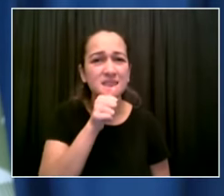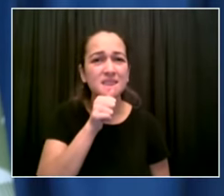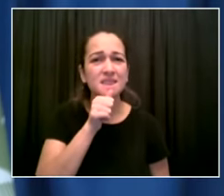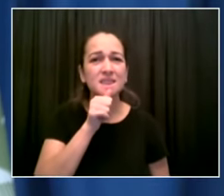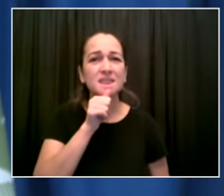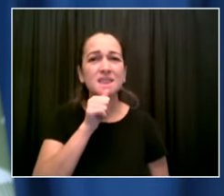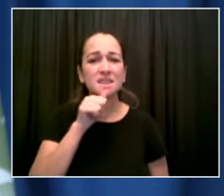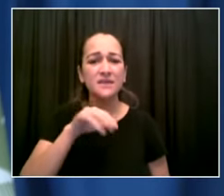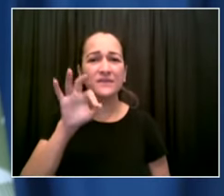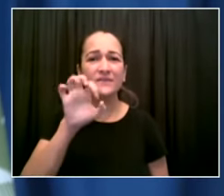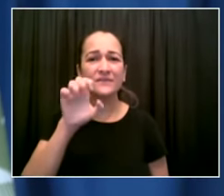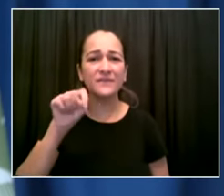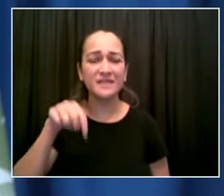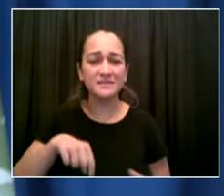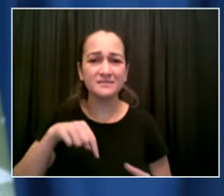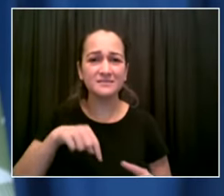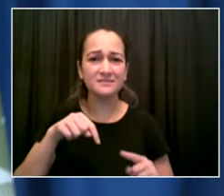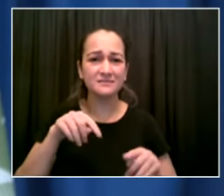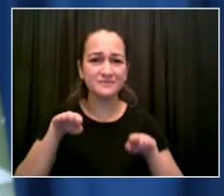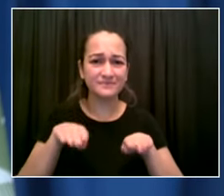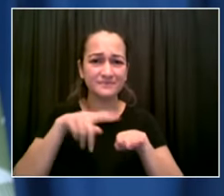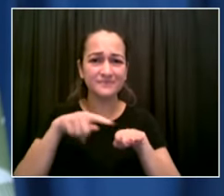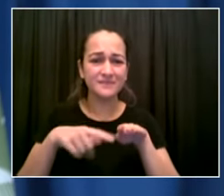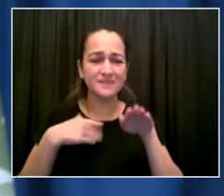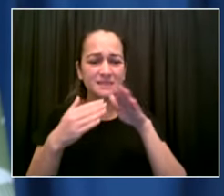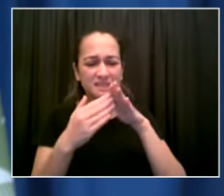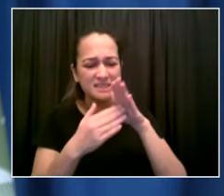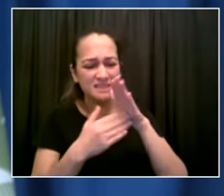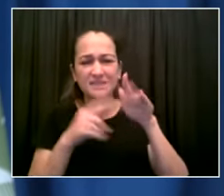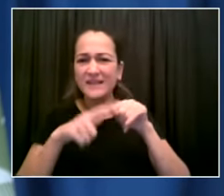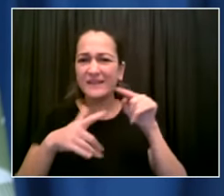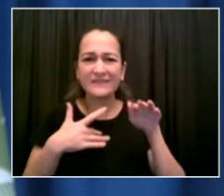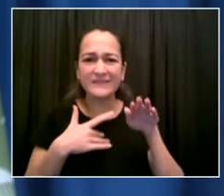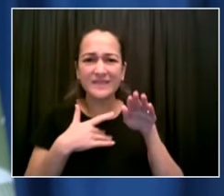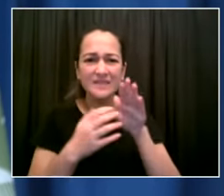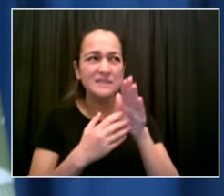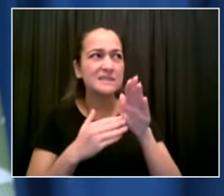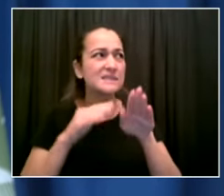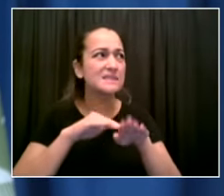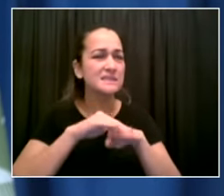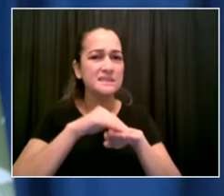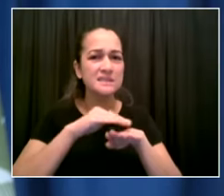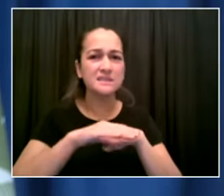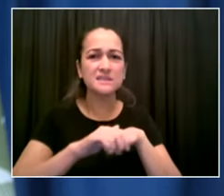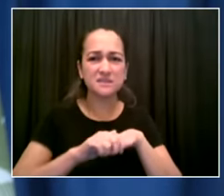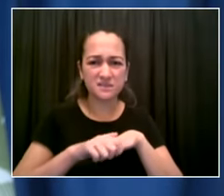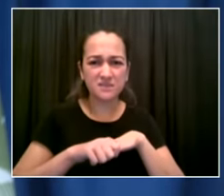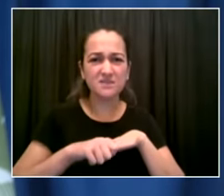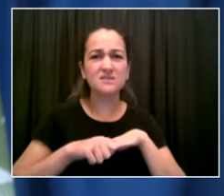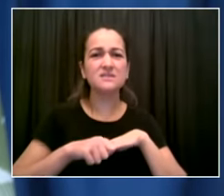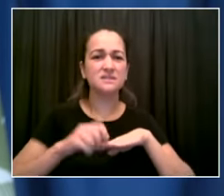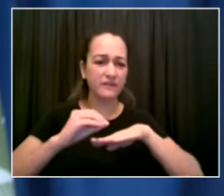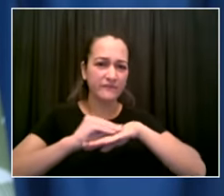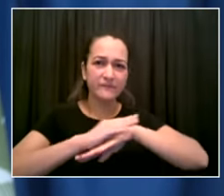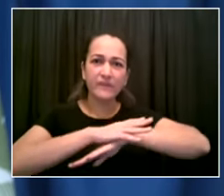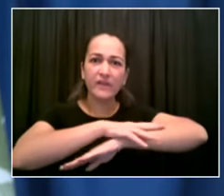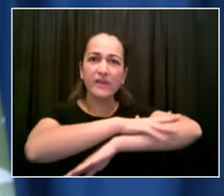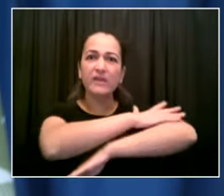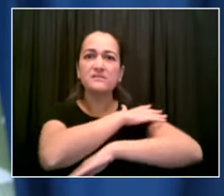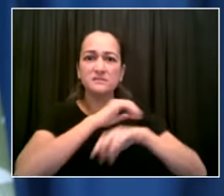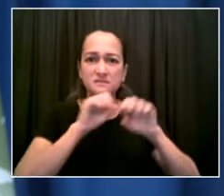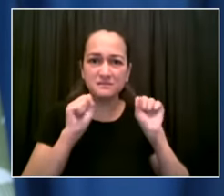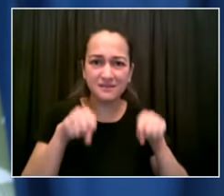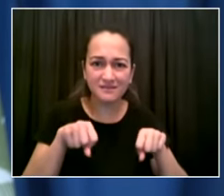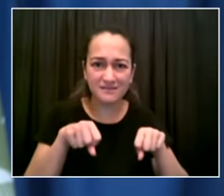more from there robbed of upright mobility misery is your bedfellow and thankfully death is near in the united states alone